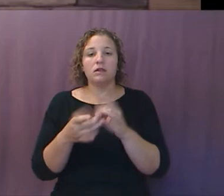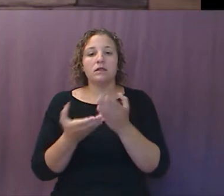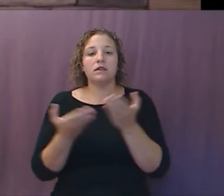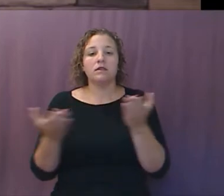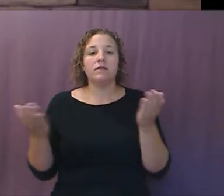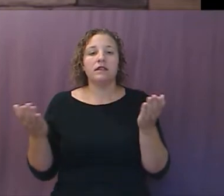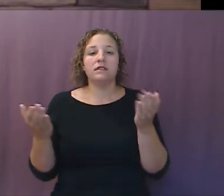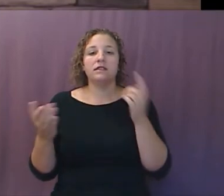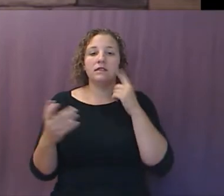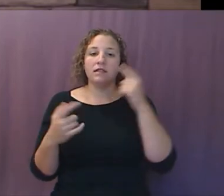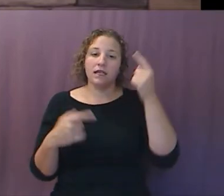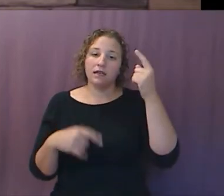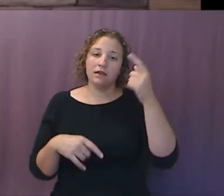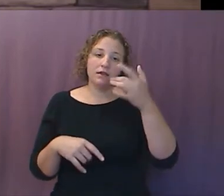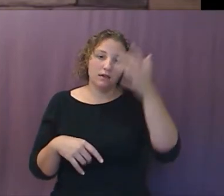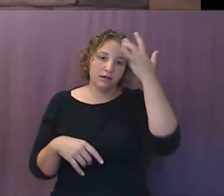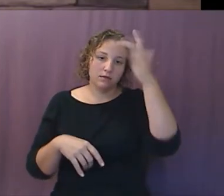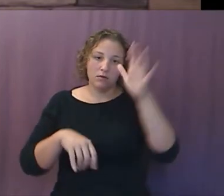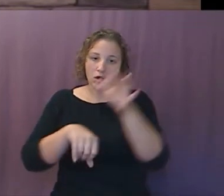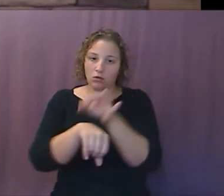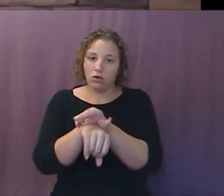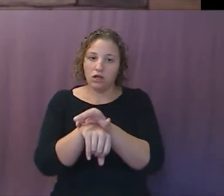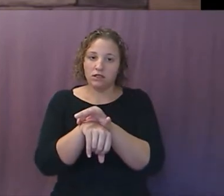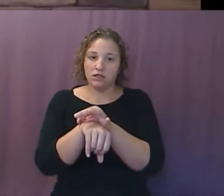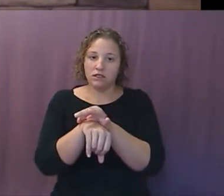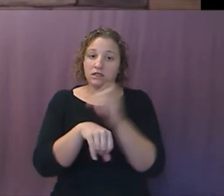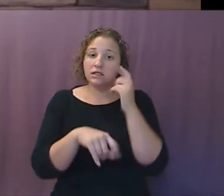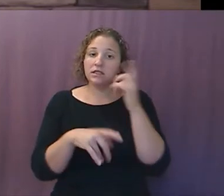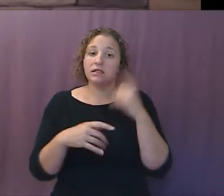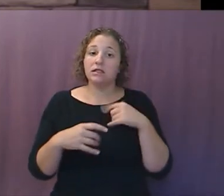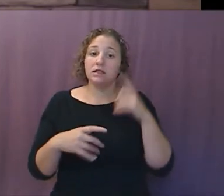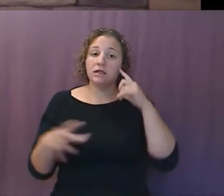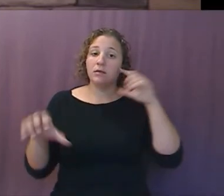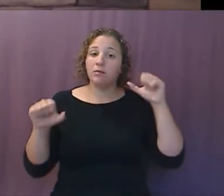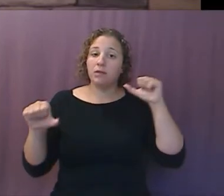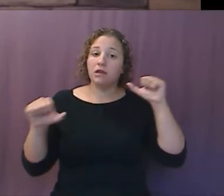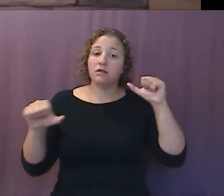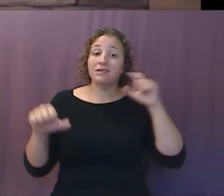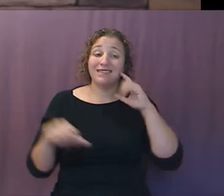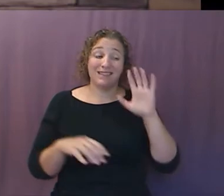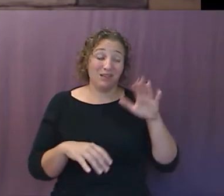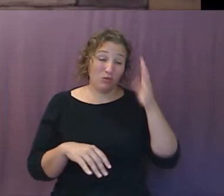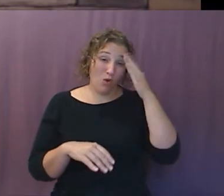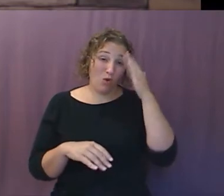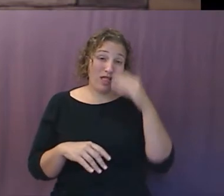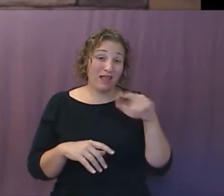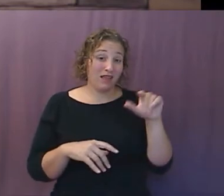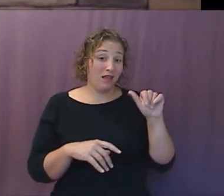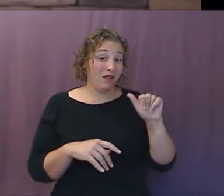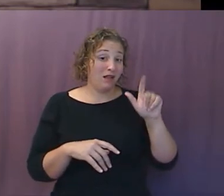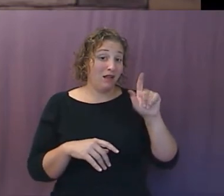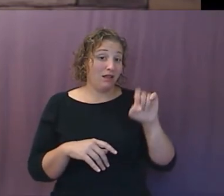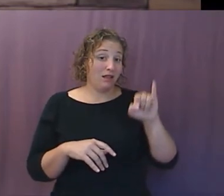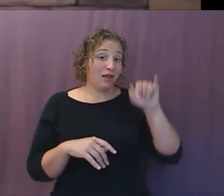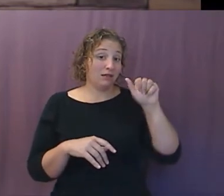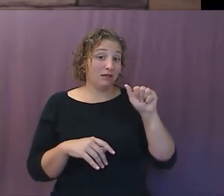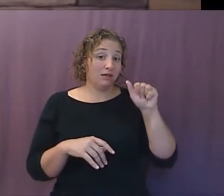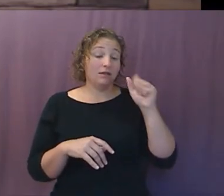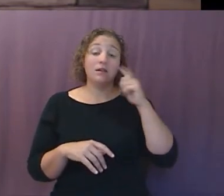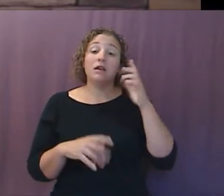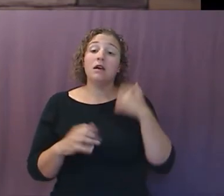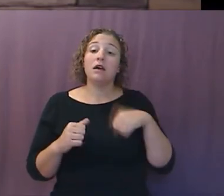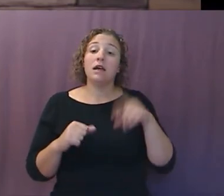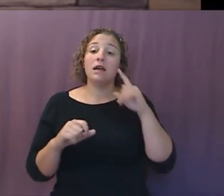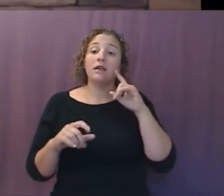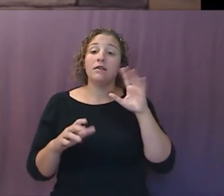Think smartwatches, speakers like Hey Alexa, TVs, and security cameras. In a $500,000 September